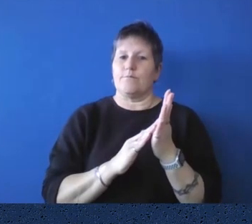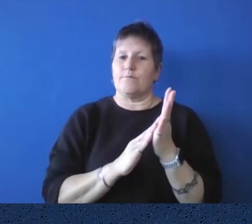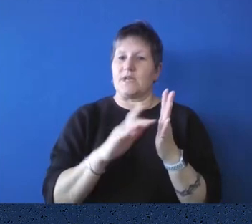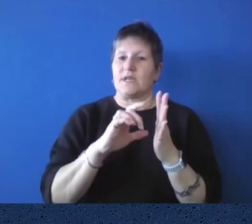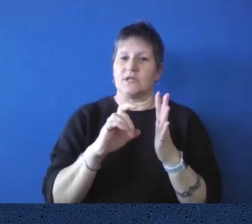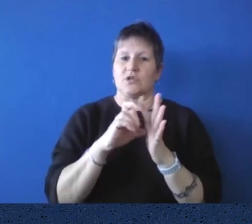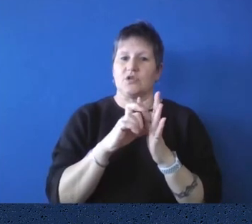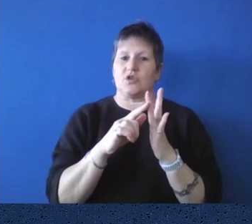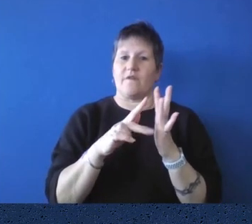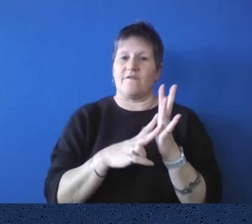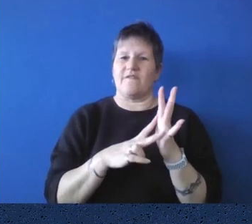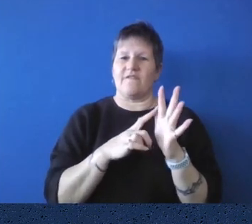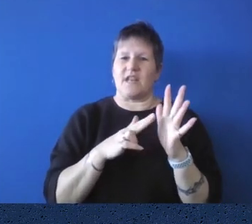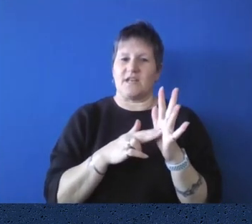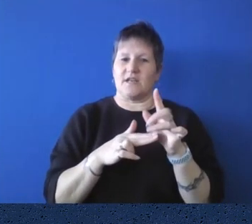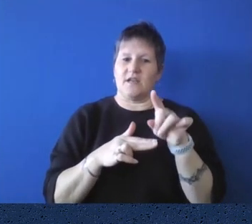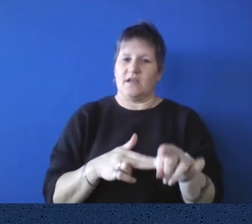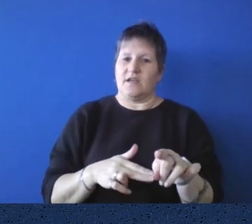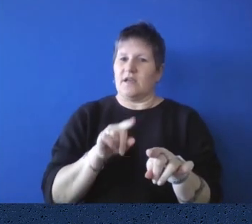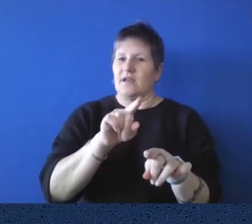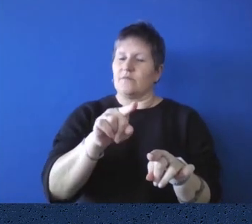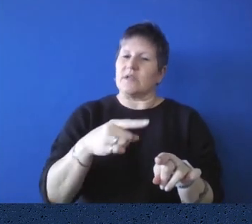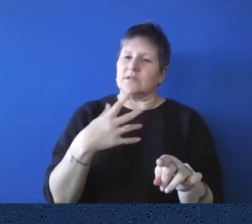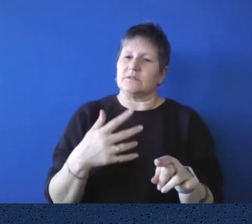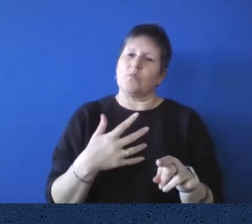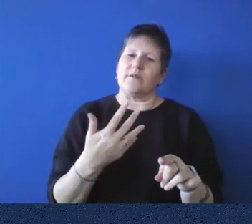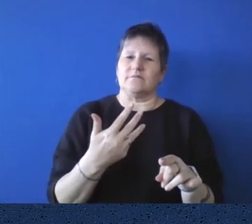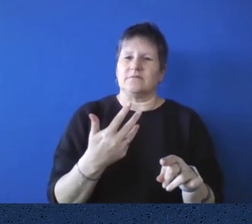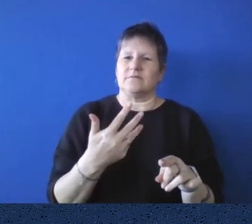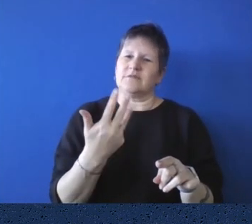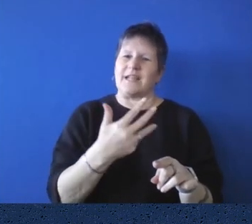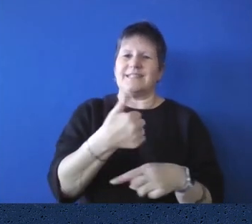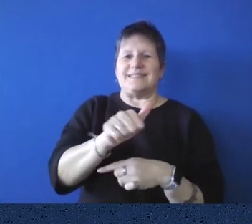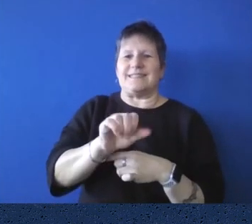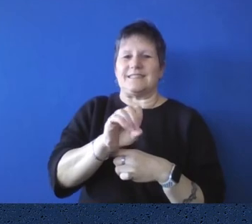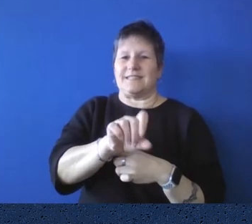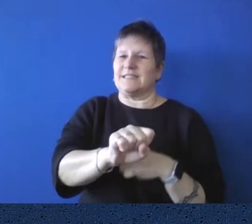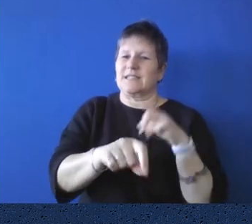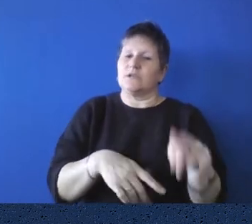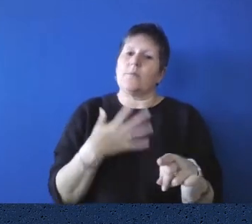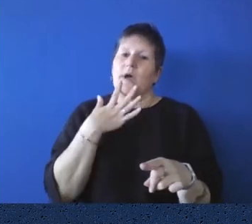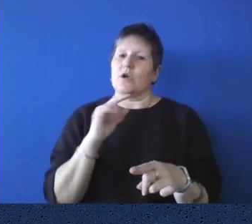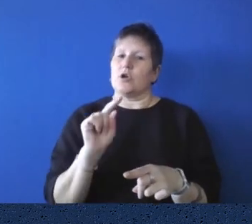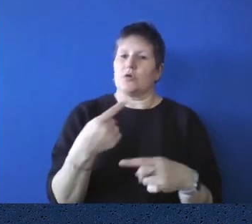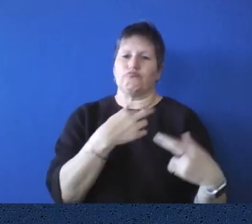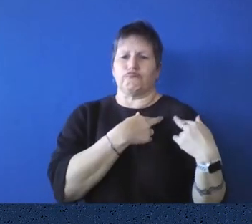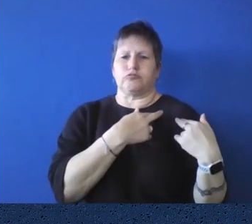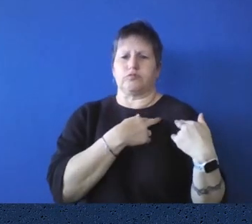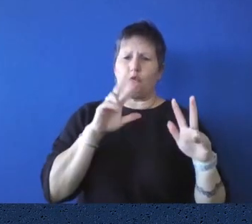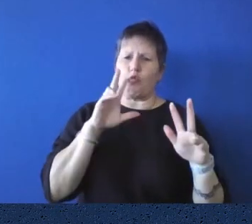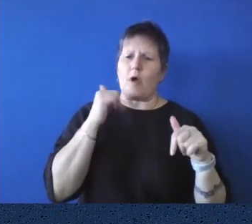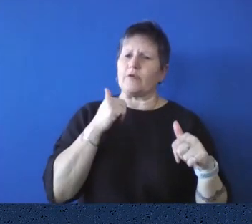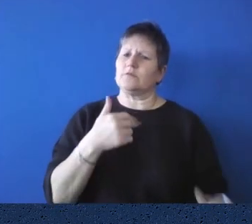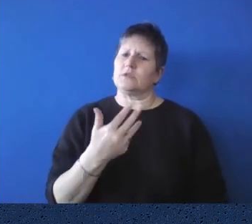60s. Um, but she became the, uh, parliamentary librarian in 1970. And she stayed here till